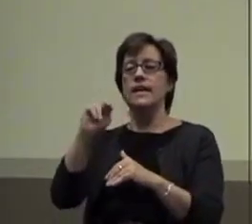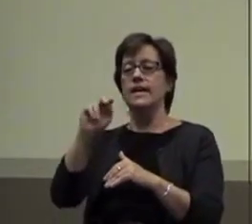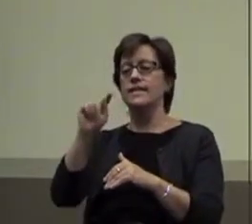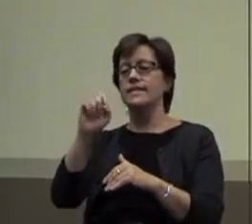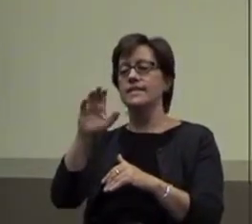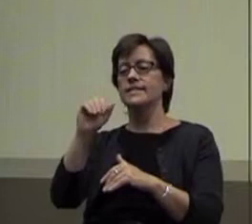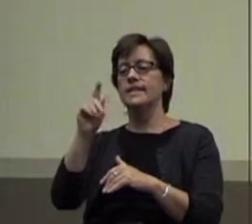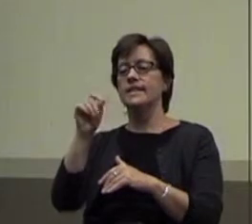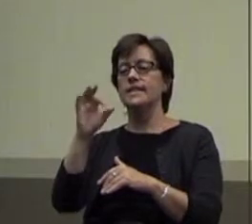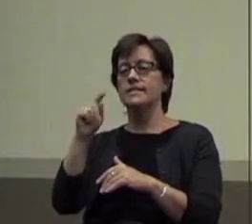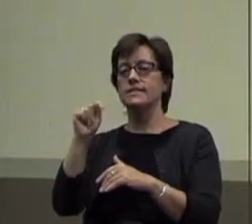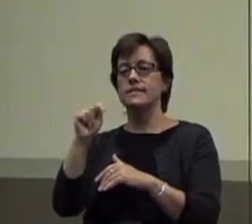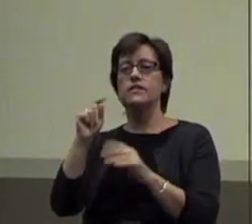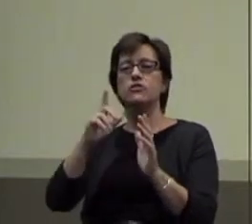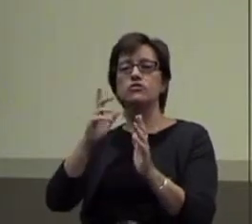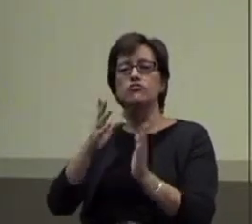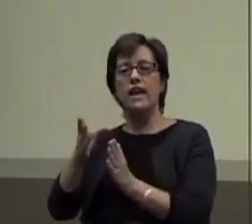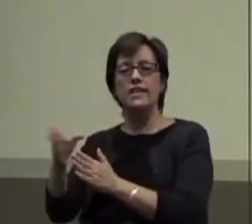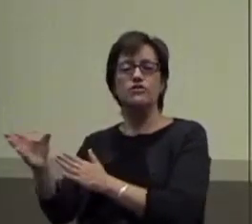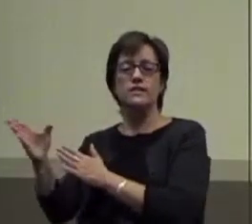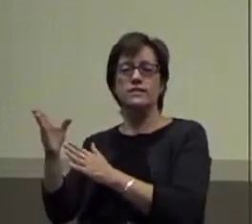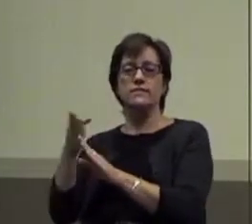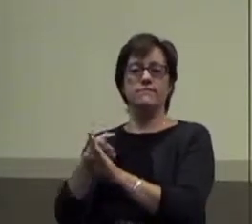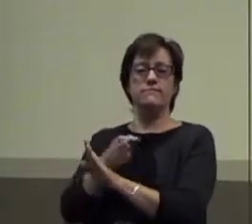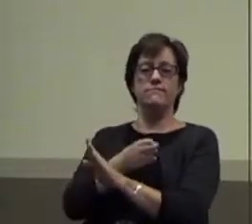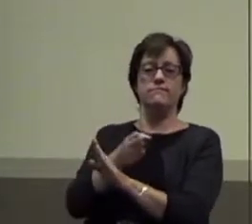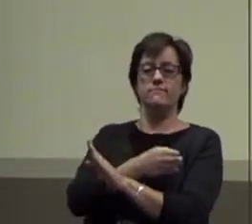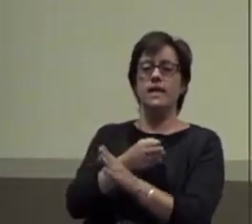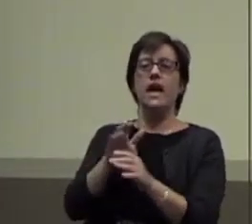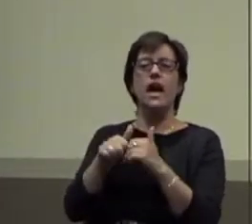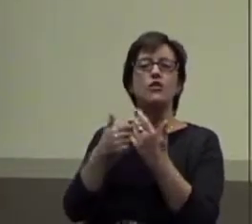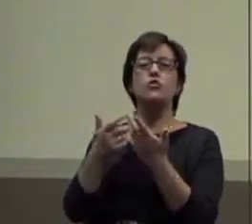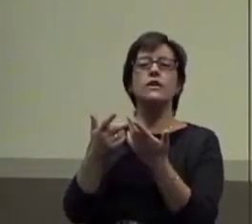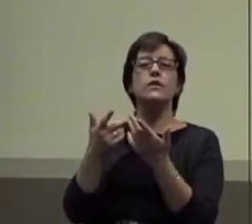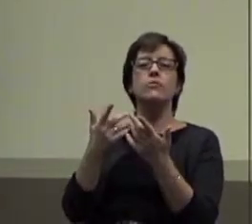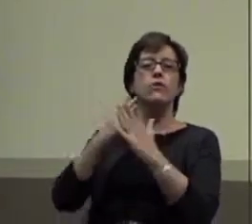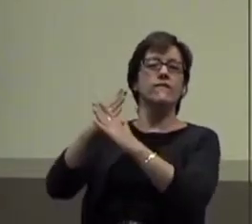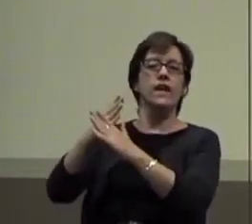Okay? We're going to teach how are we going to prevent these problem behaviors from recurring.